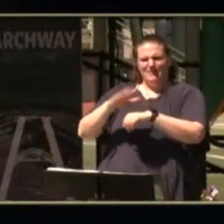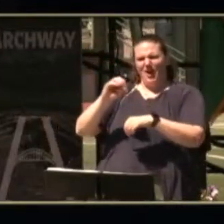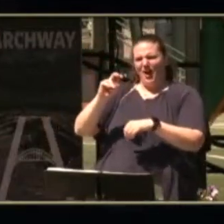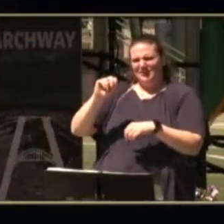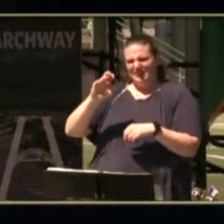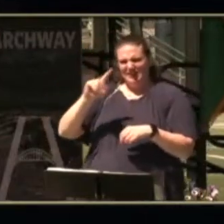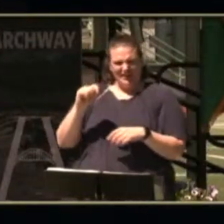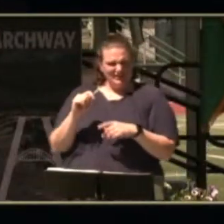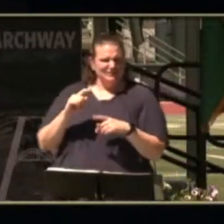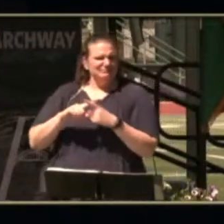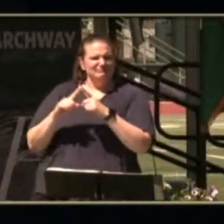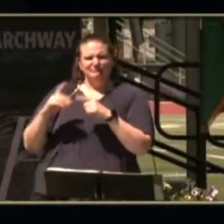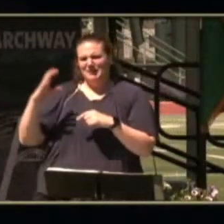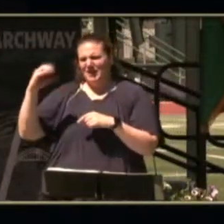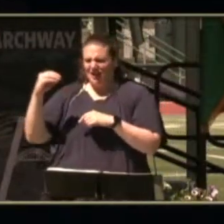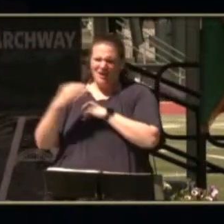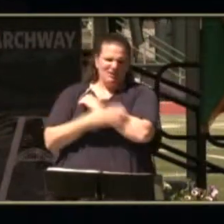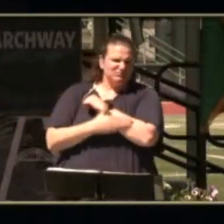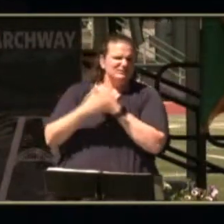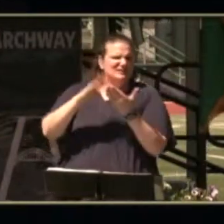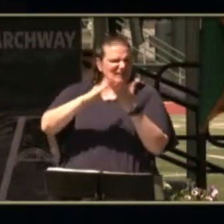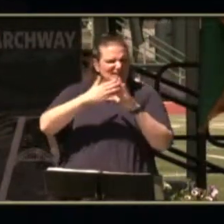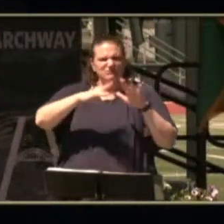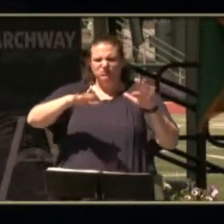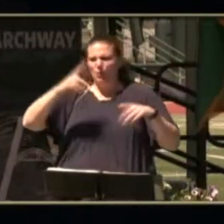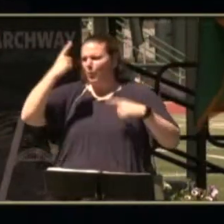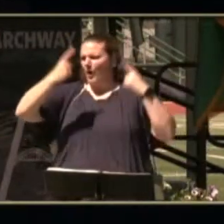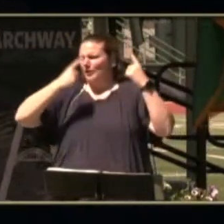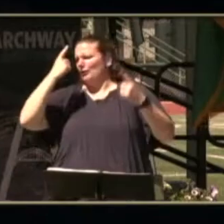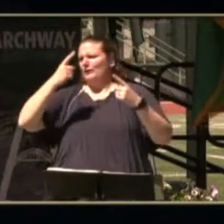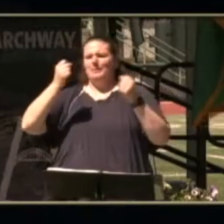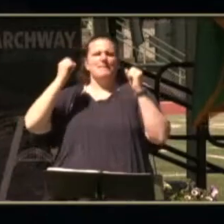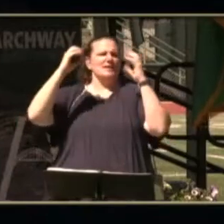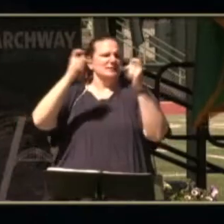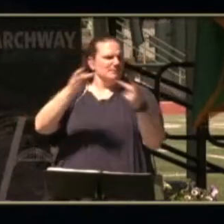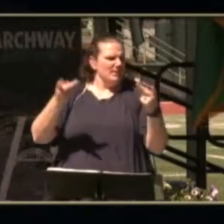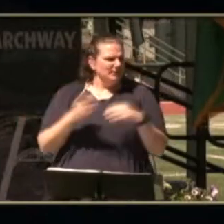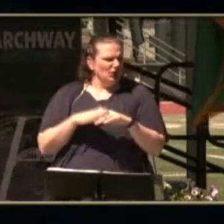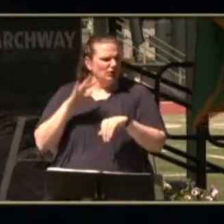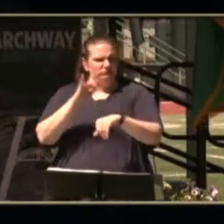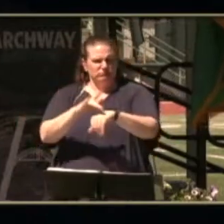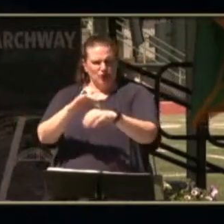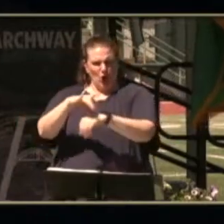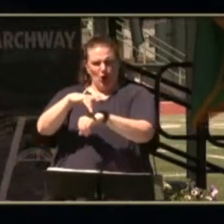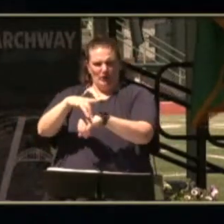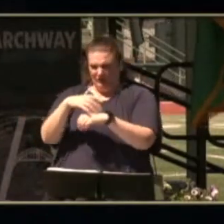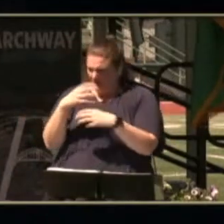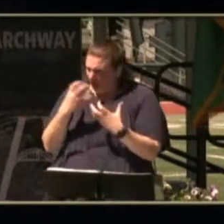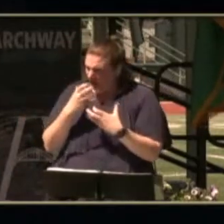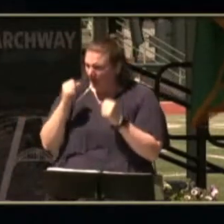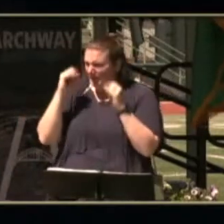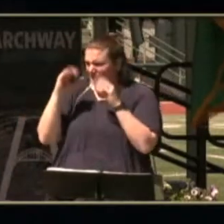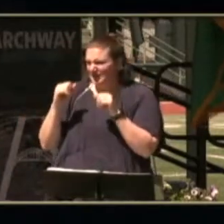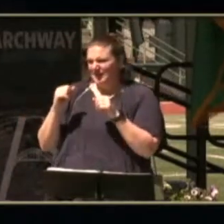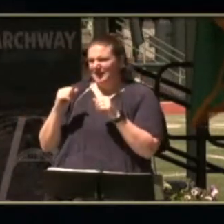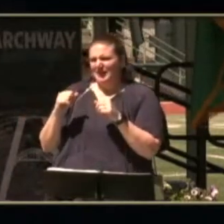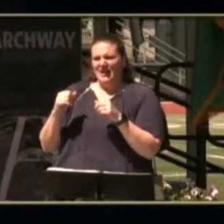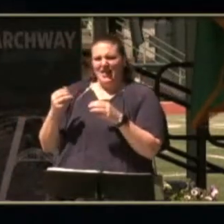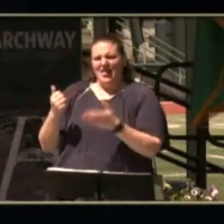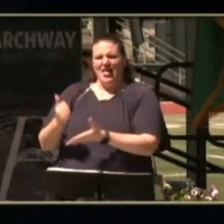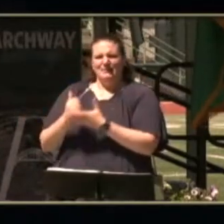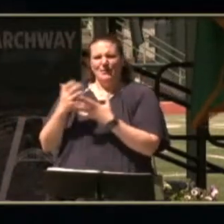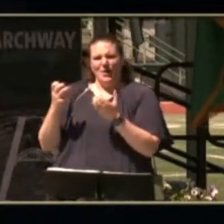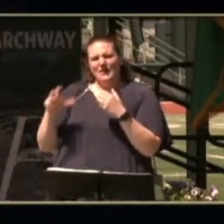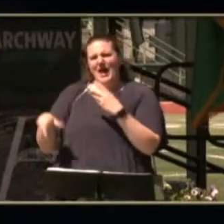countries and the cities and the wonders of many of these amazing places on earth always amazed me and made me add new places i discovered